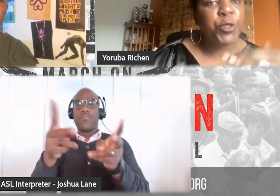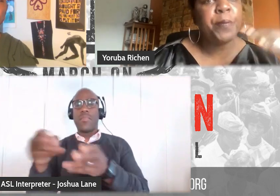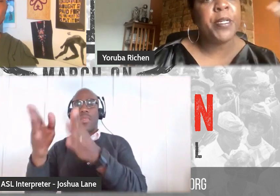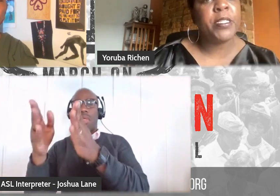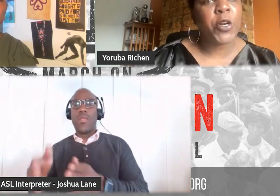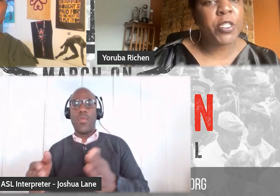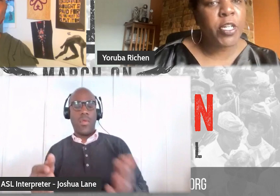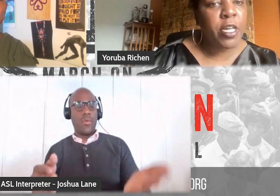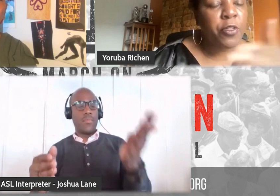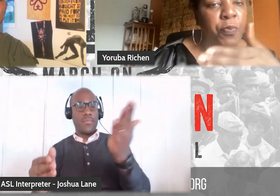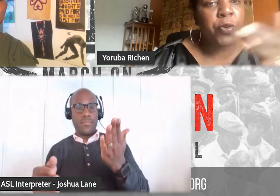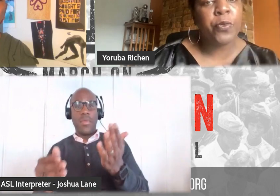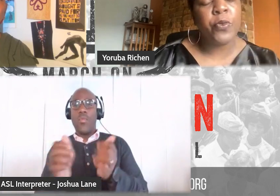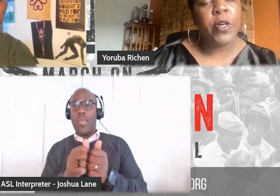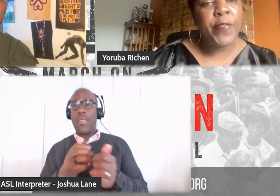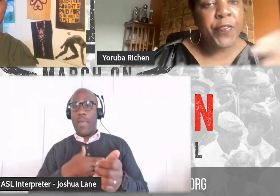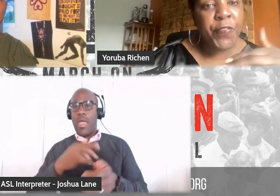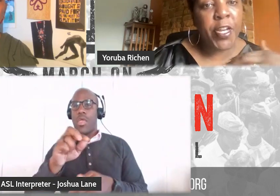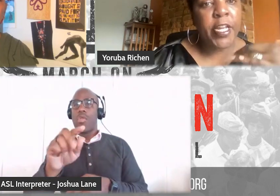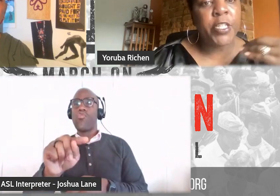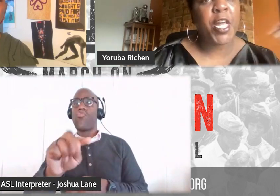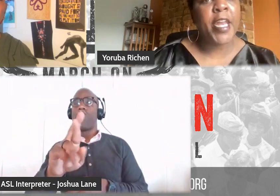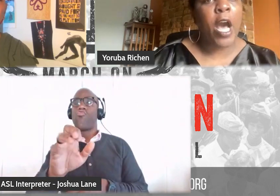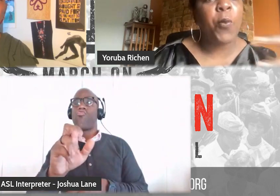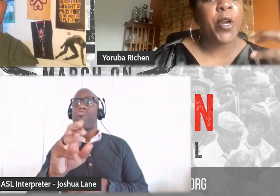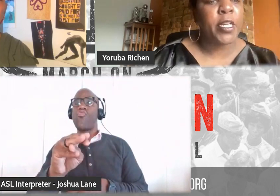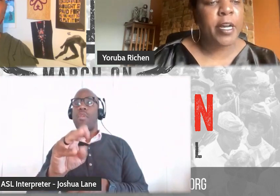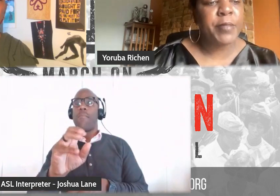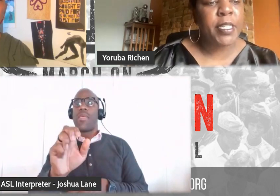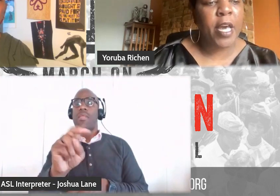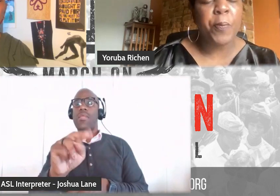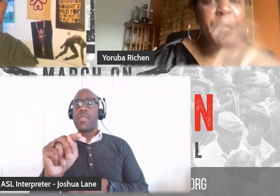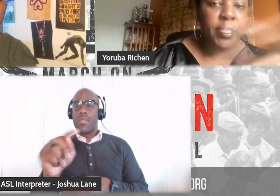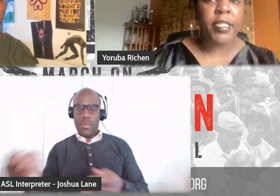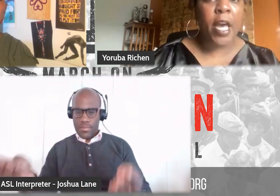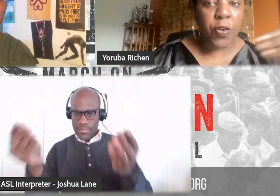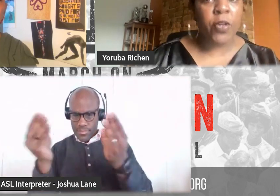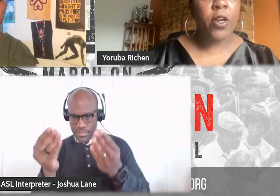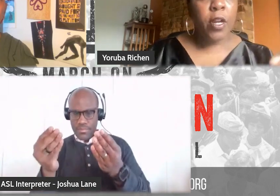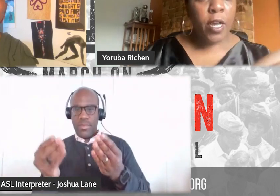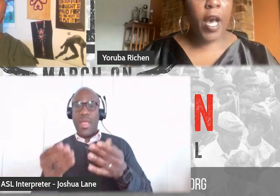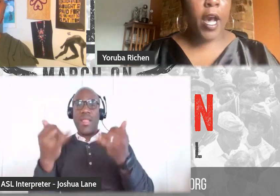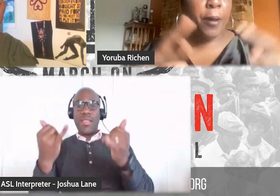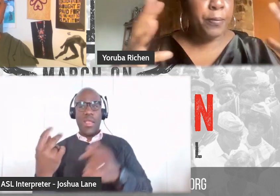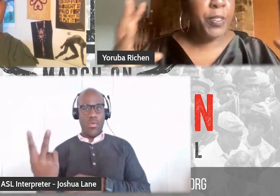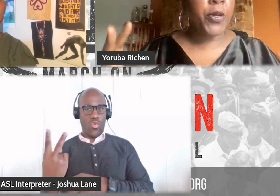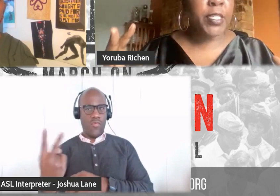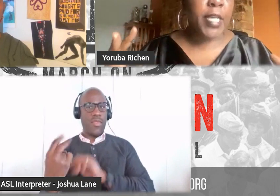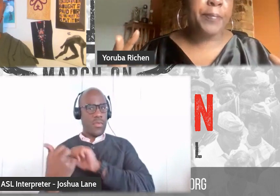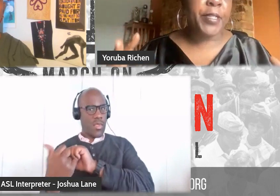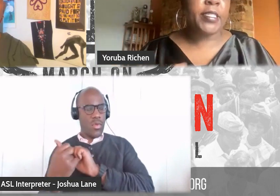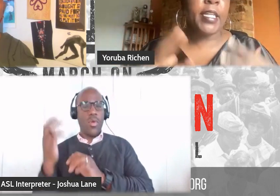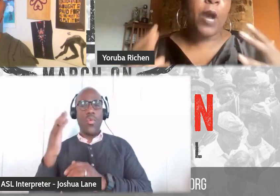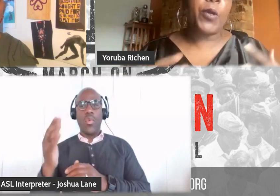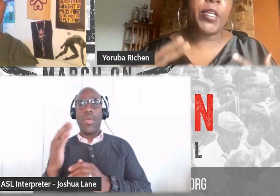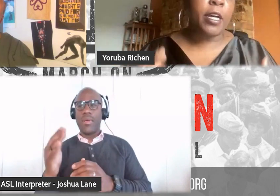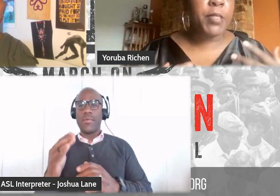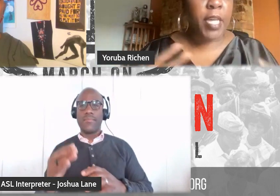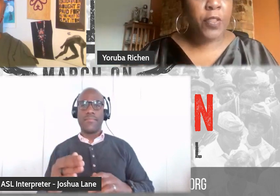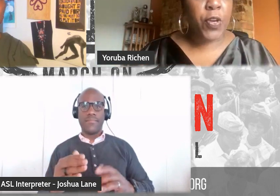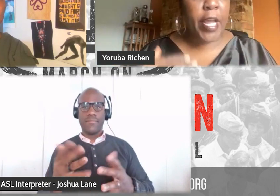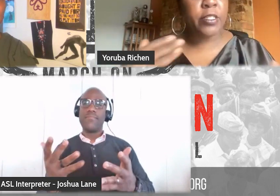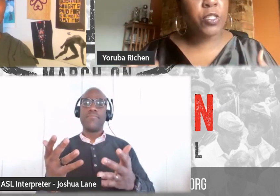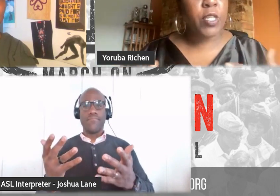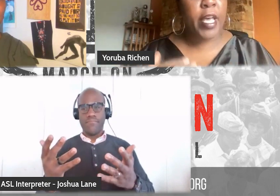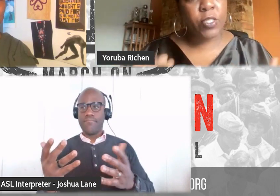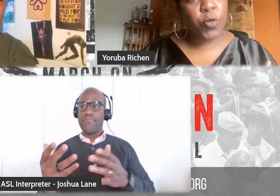you know, with my treatment, started looking through the footage. And now we're going to come together and putting together, um, you know, assemblies and now we're going to